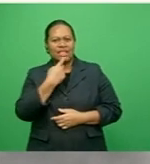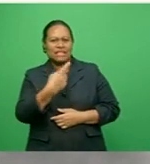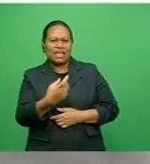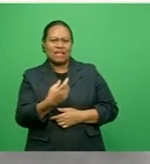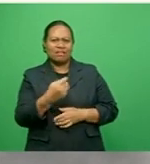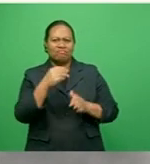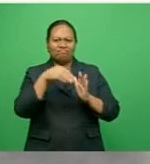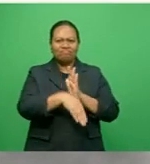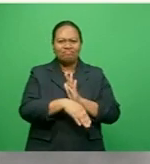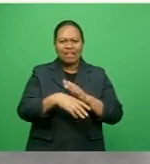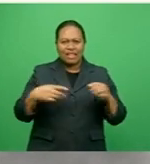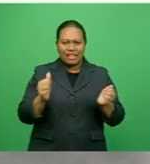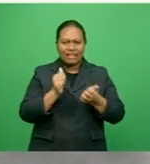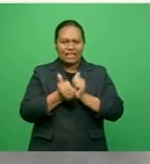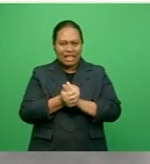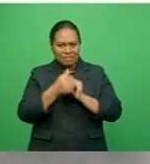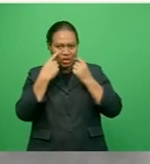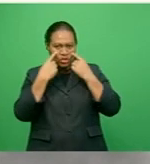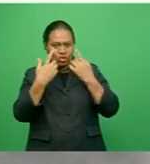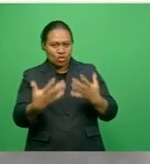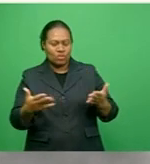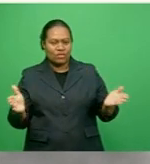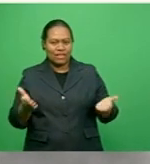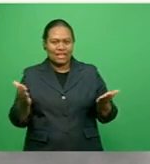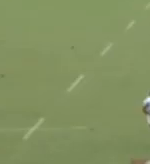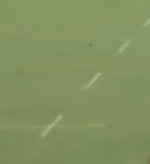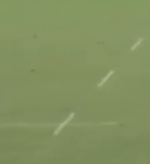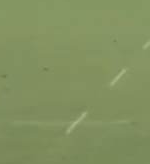lost the match this was the highlight for the tide.